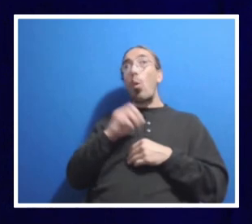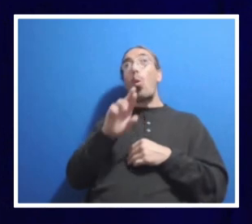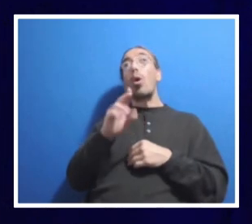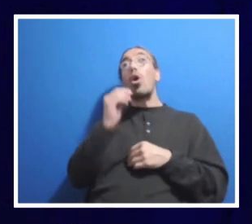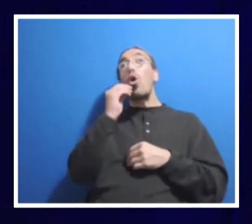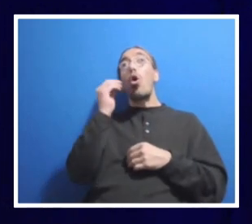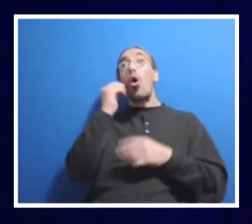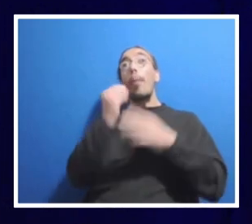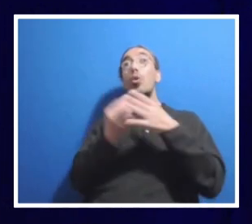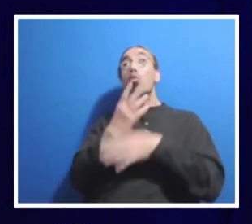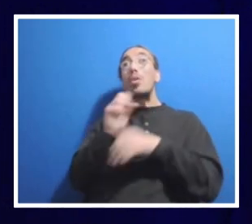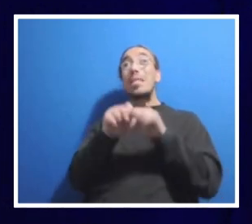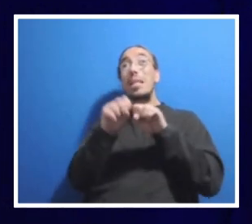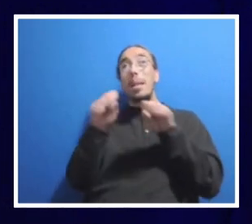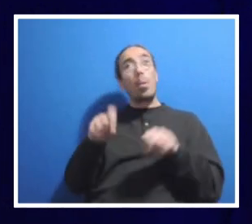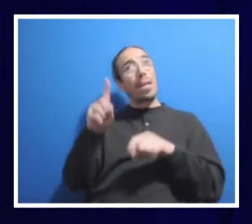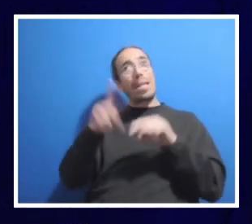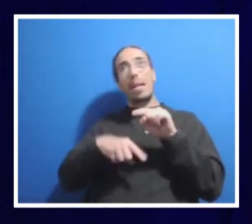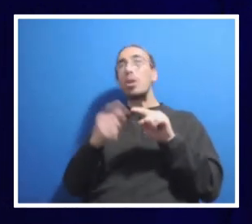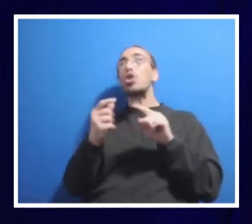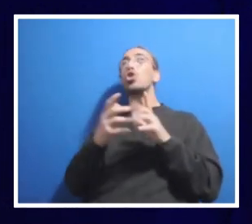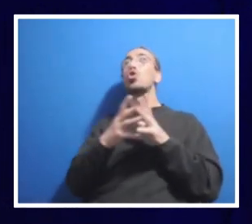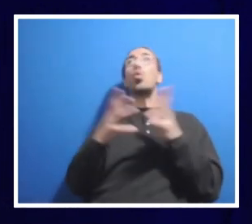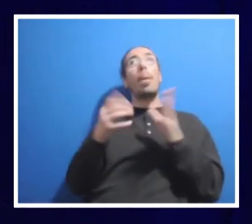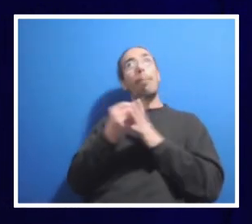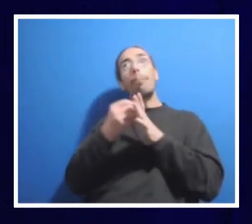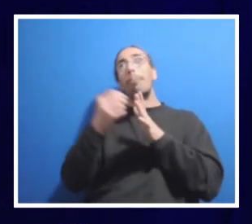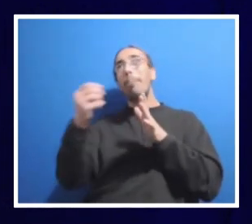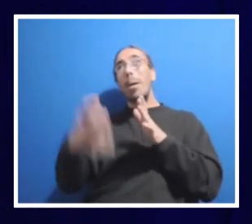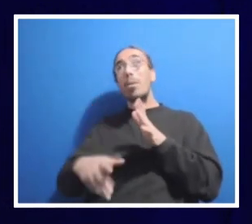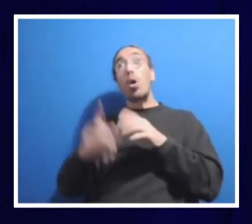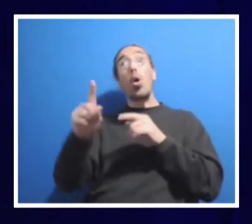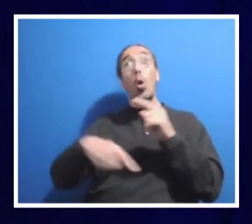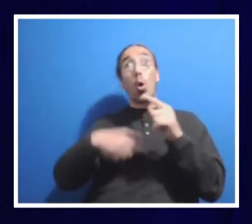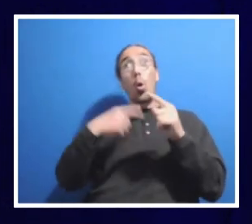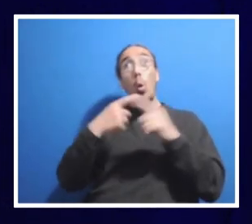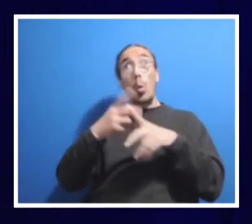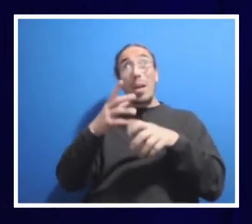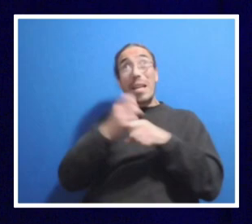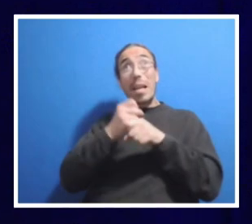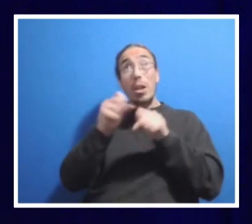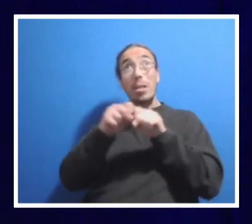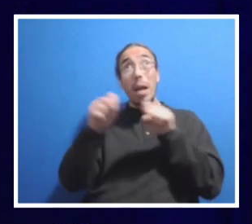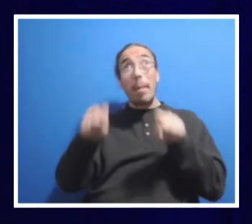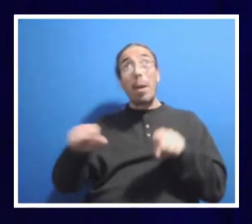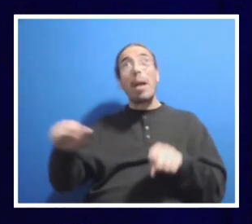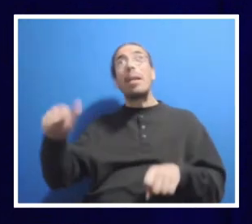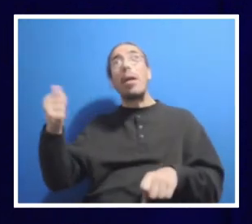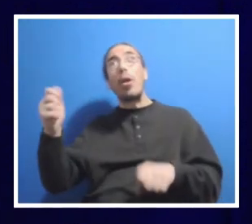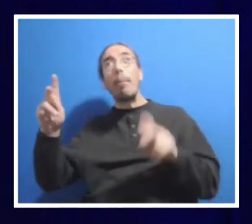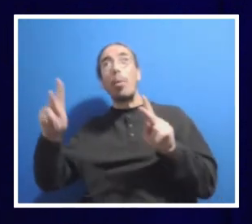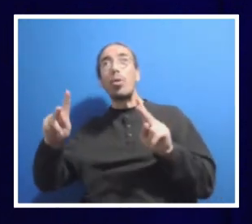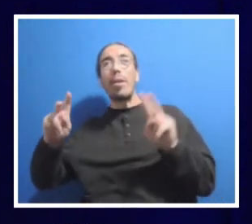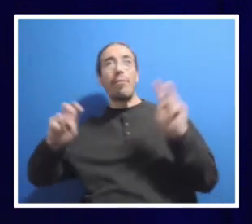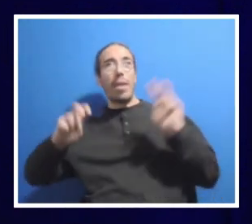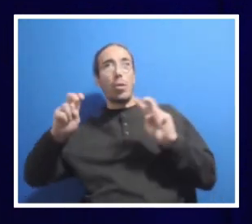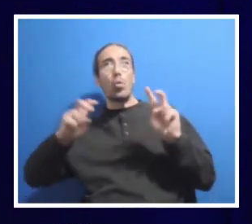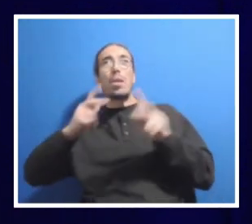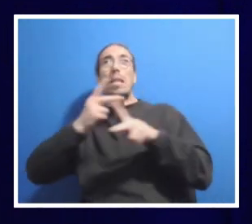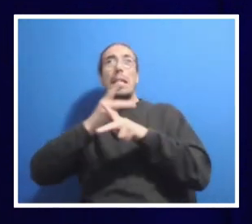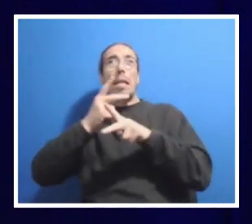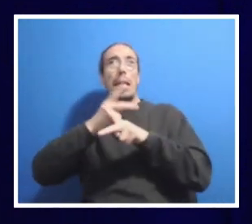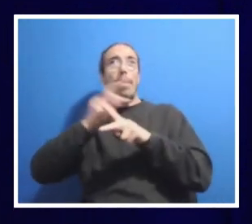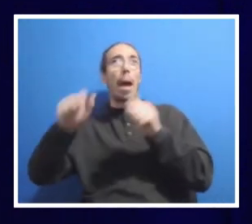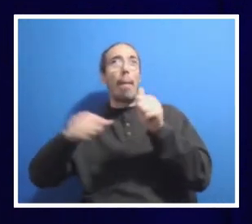do that. It's too expensive because when we get these systems, someone else is investing in them to keep them up to date.